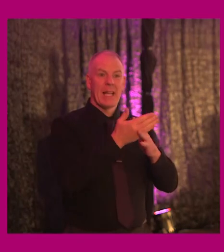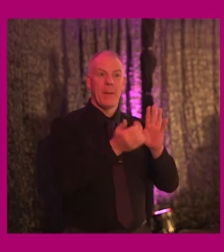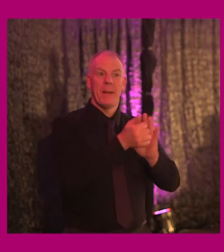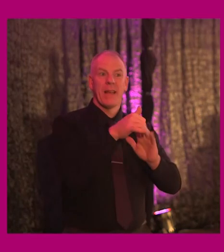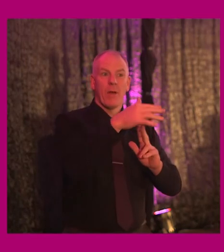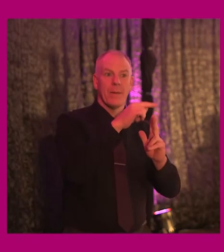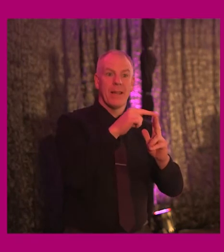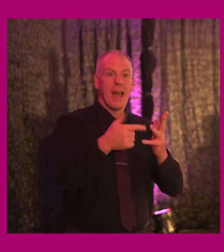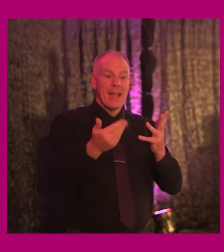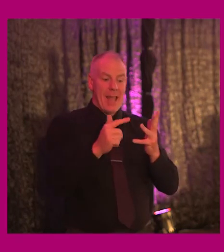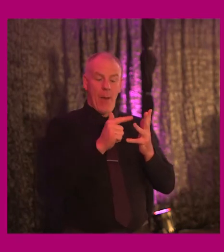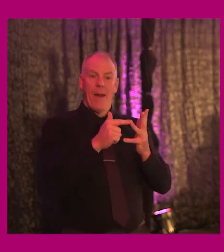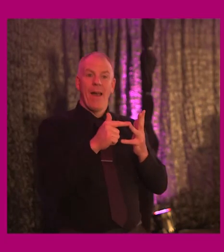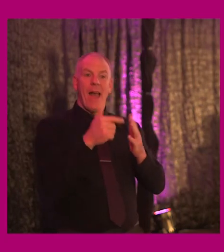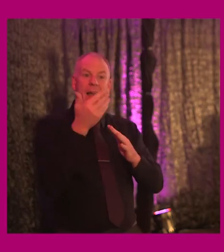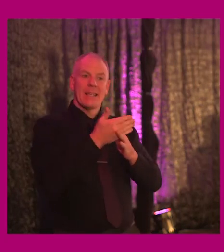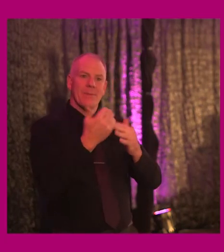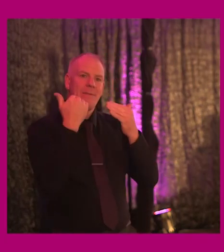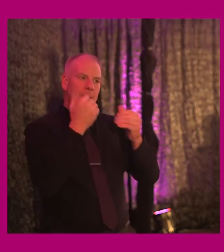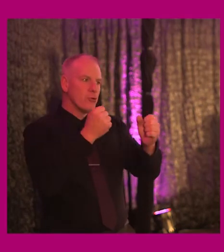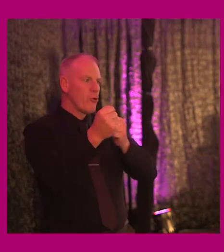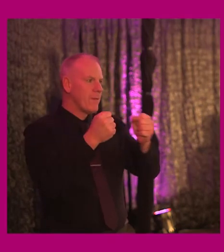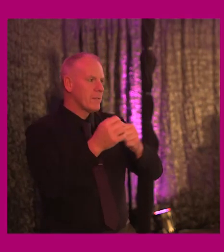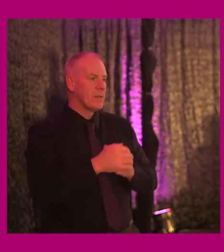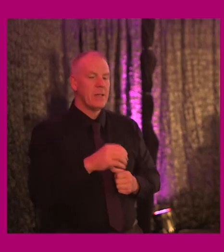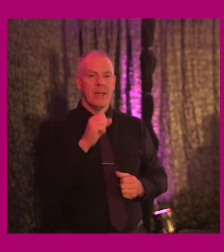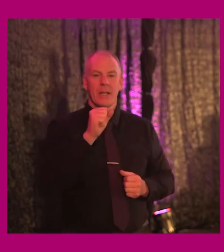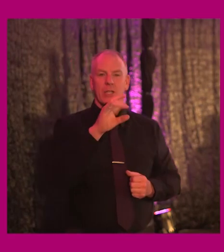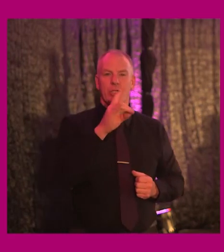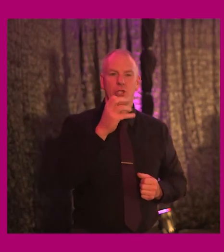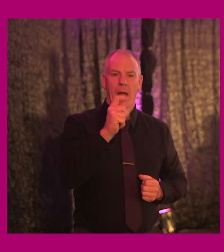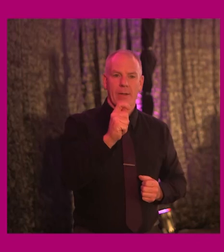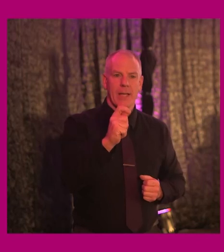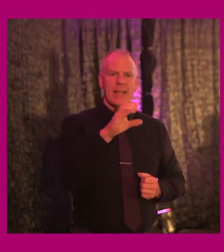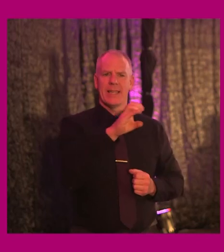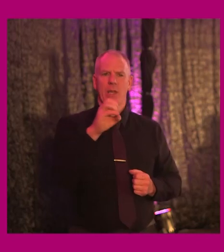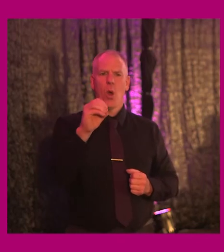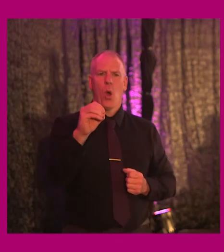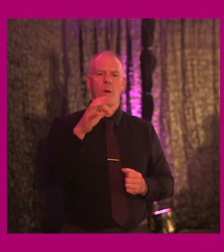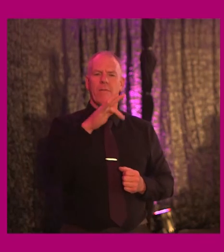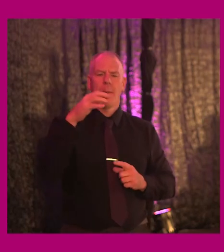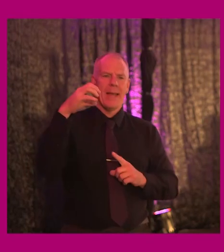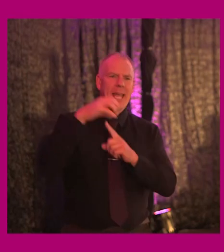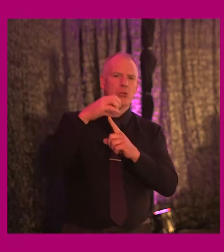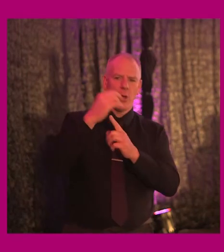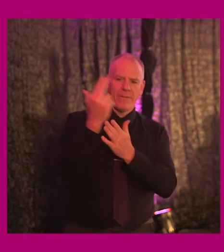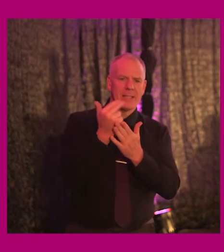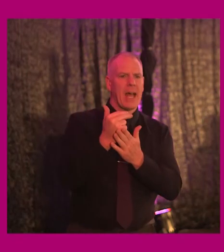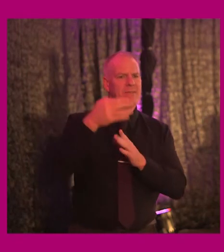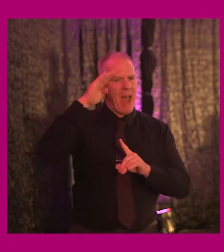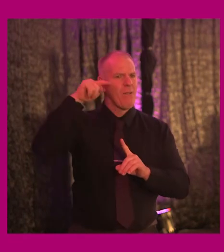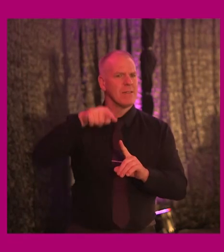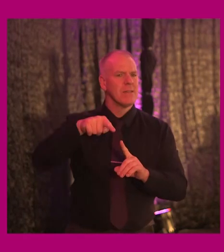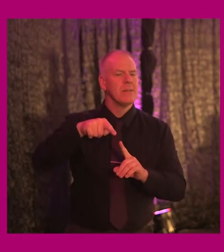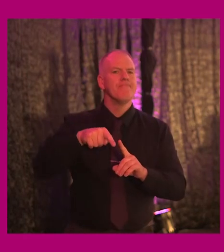now it's accessibility and information and services. Charlotte is the CEO of the Institute of Designers in Ireland and that role